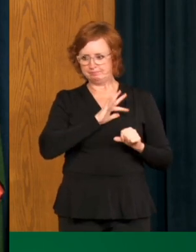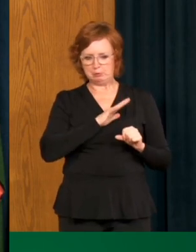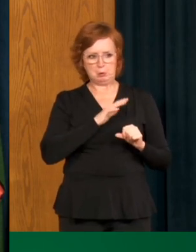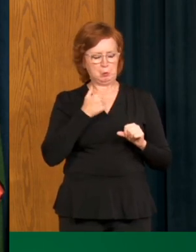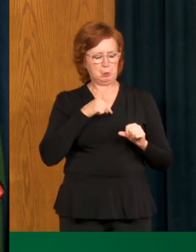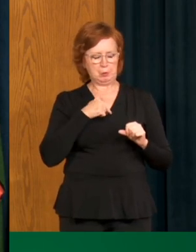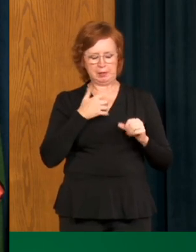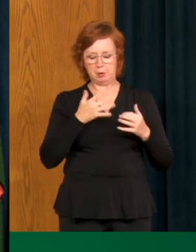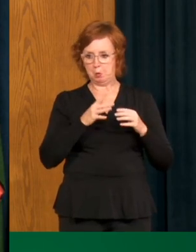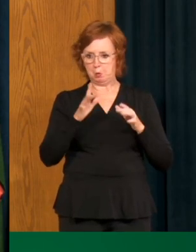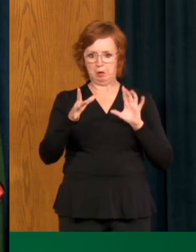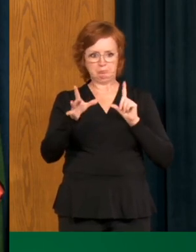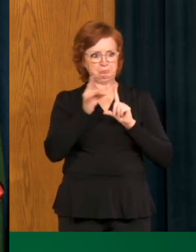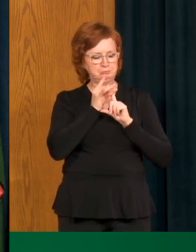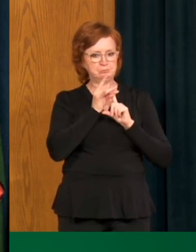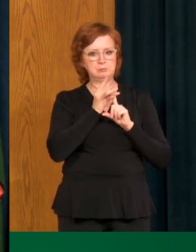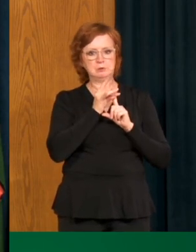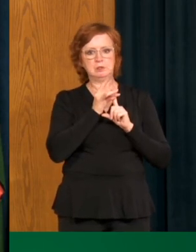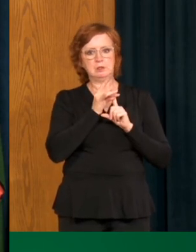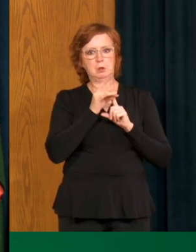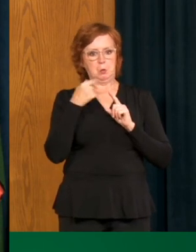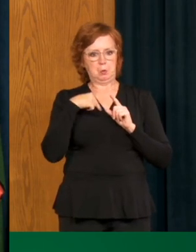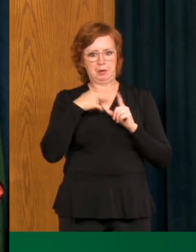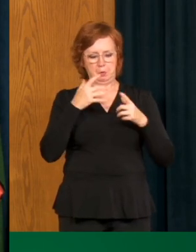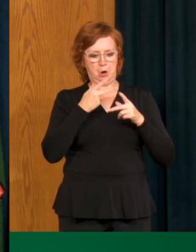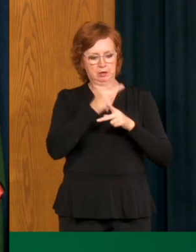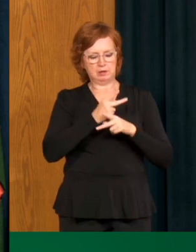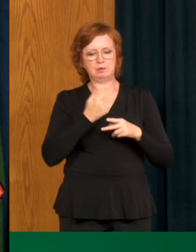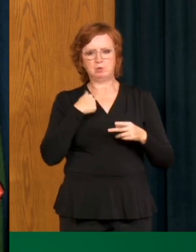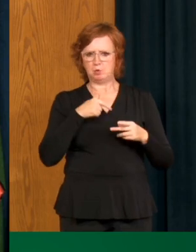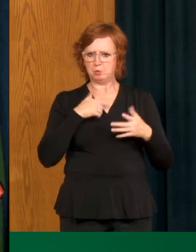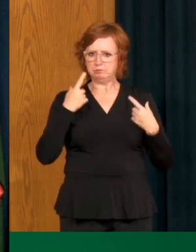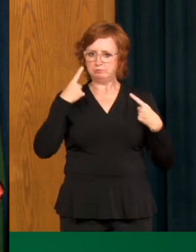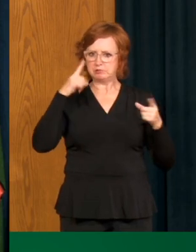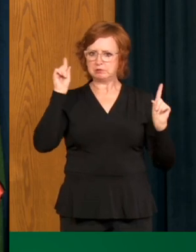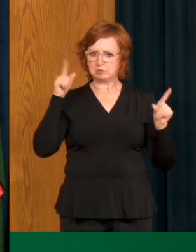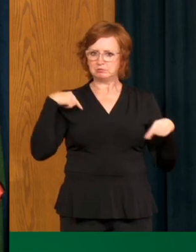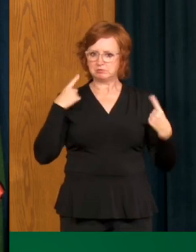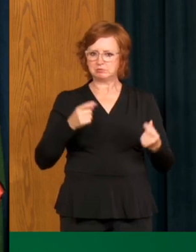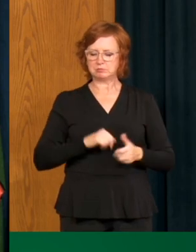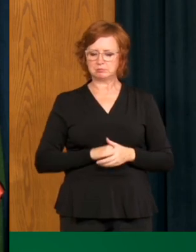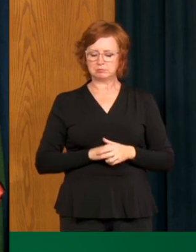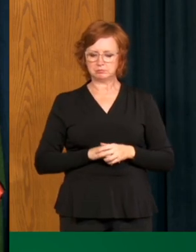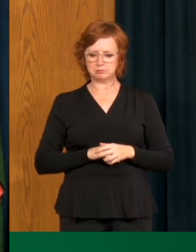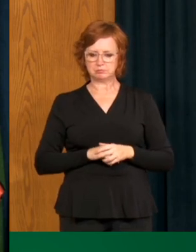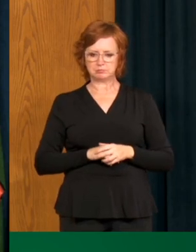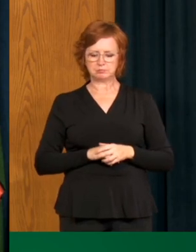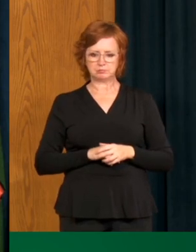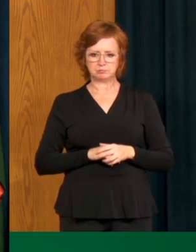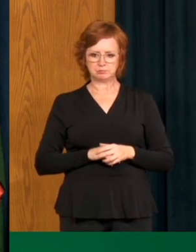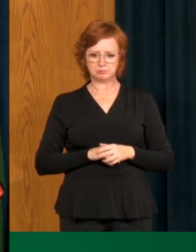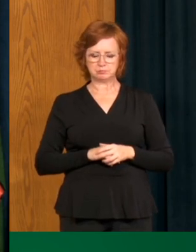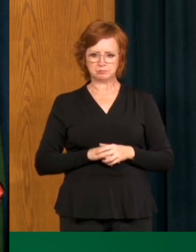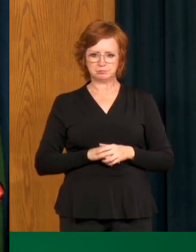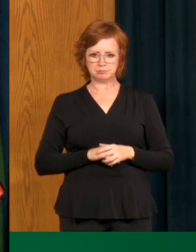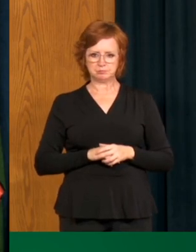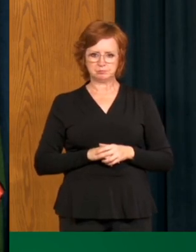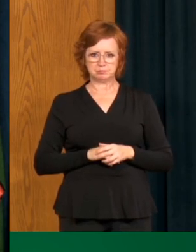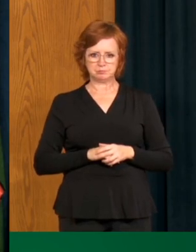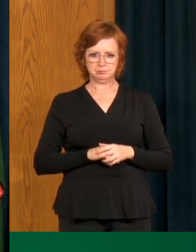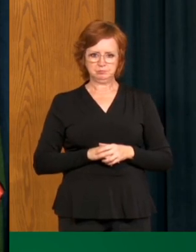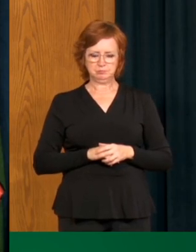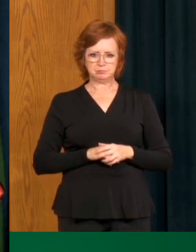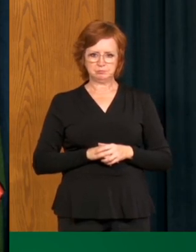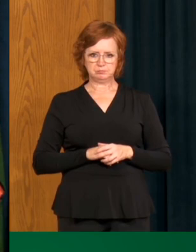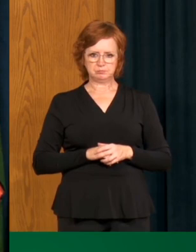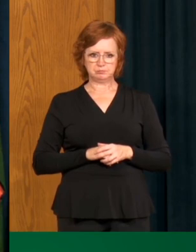necessary precautions. Um, so our, our, our effort in our outreach is to ensure that, that maybe those few, uh, communities